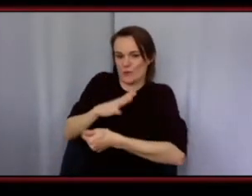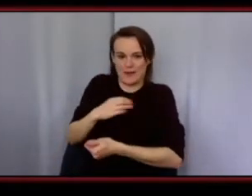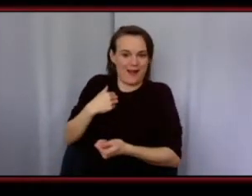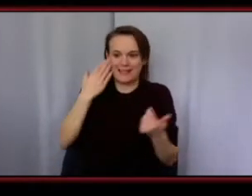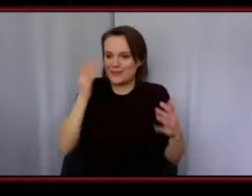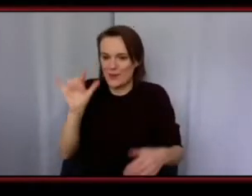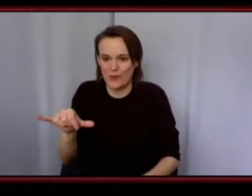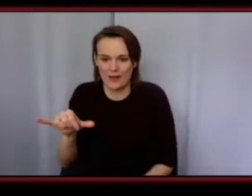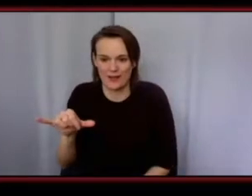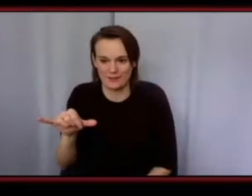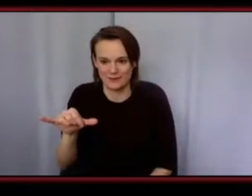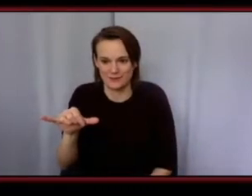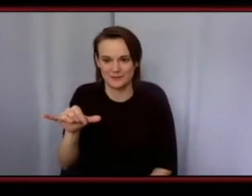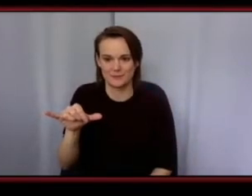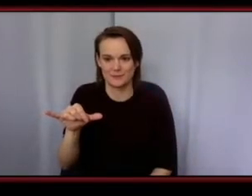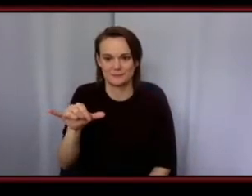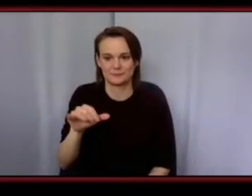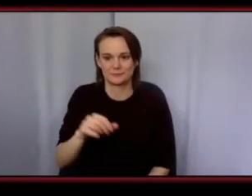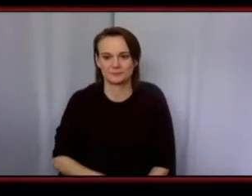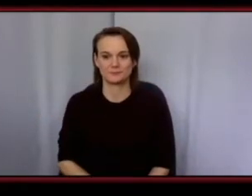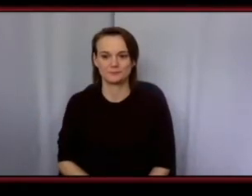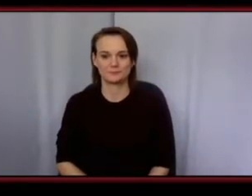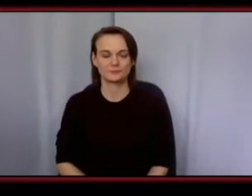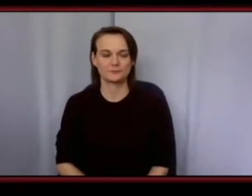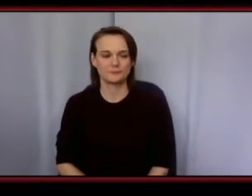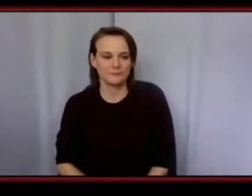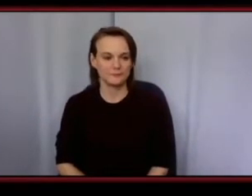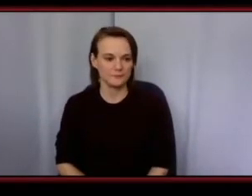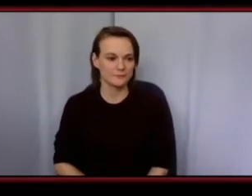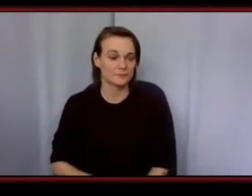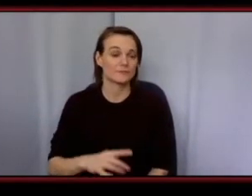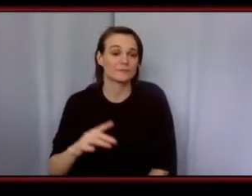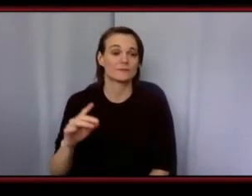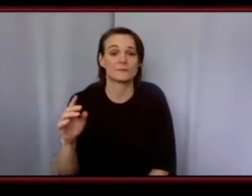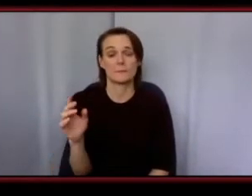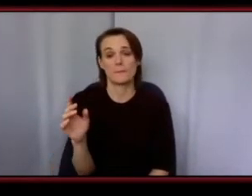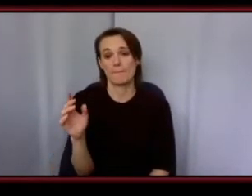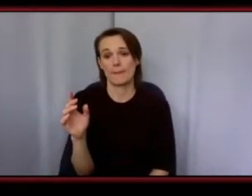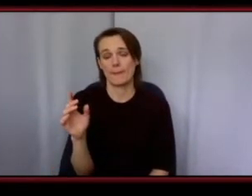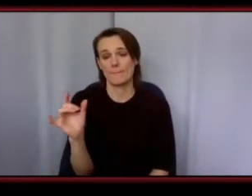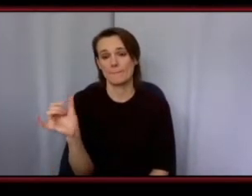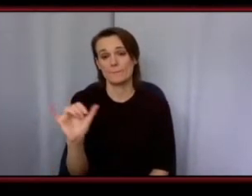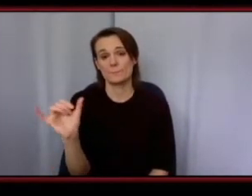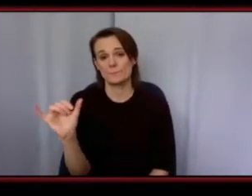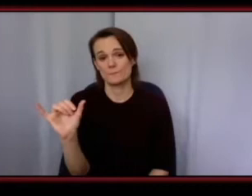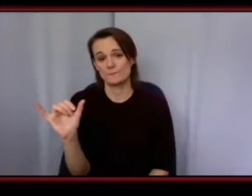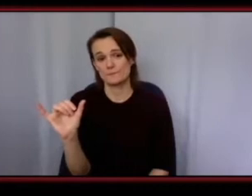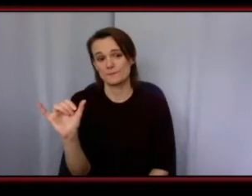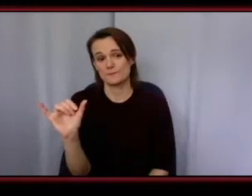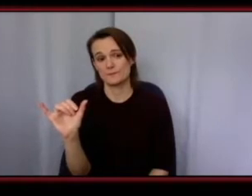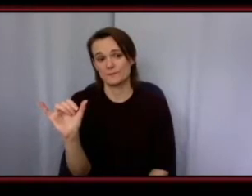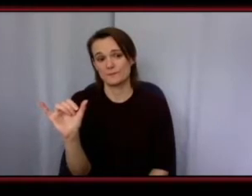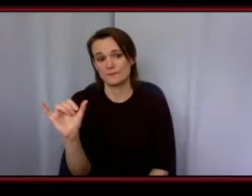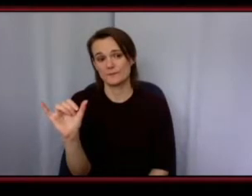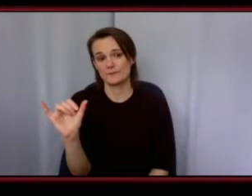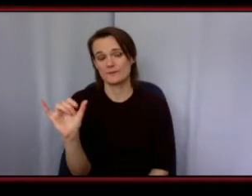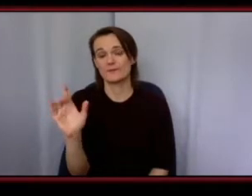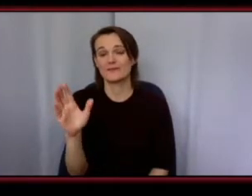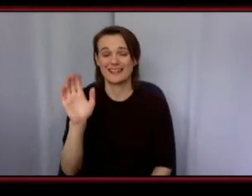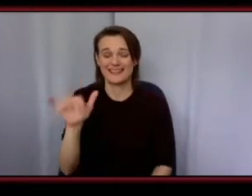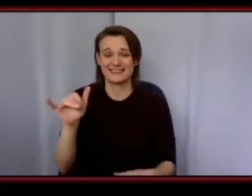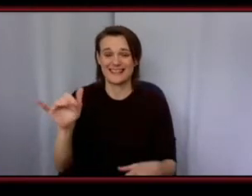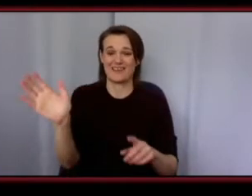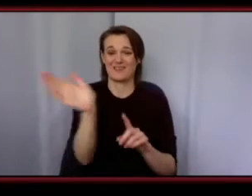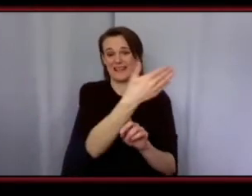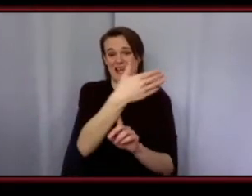i say is that um the other piece is just that the pan-african flag is an amazing